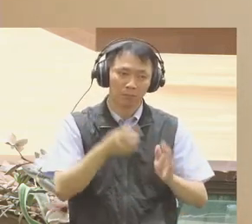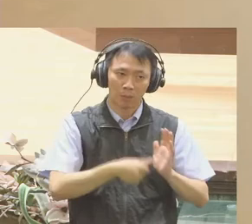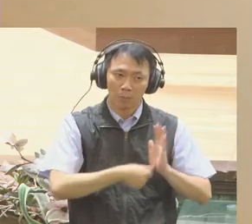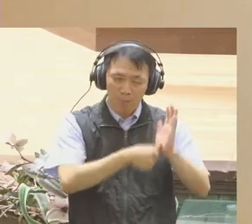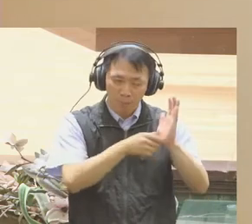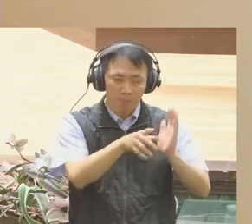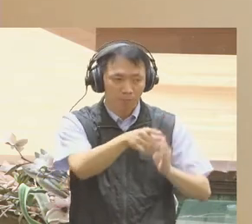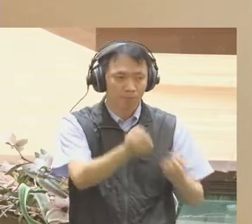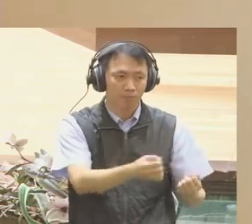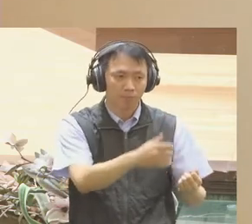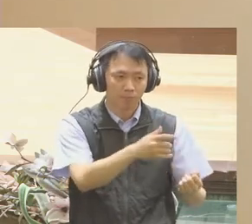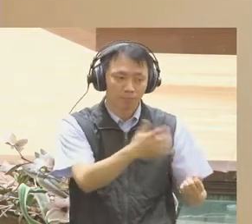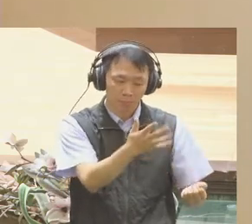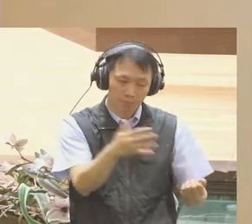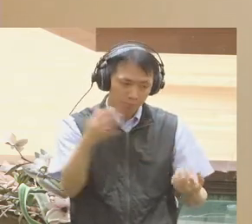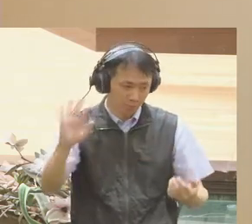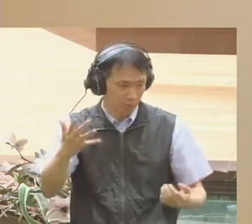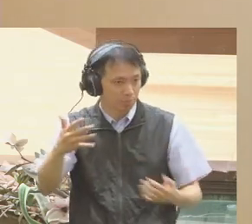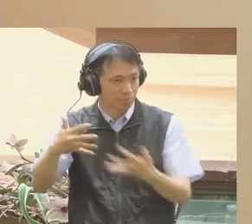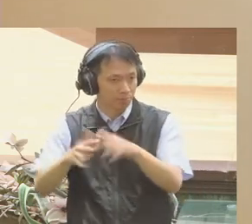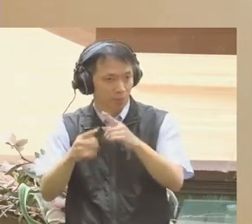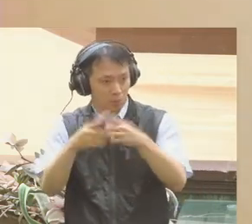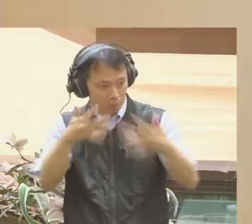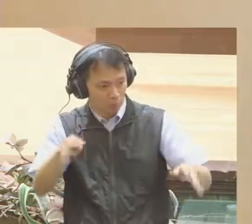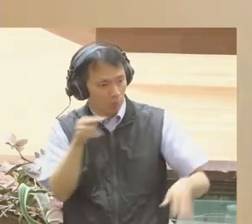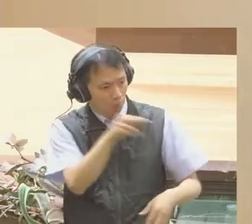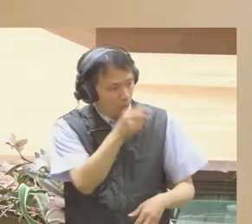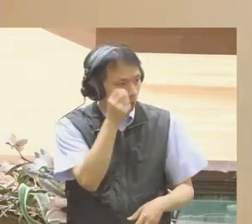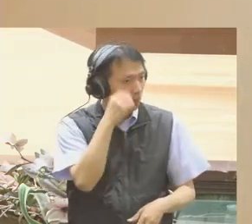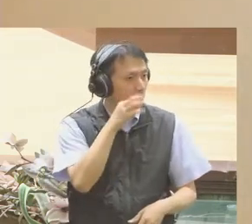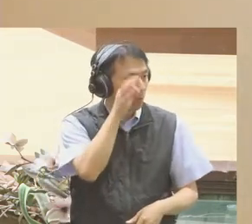personalization is finding taste communities globally.